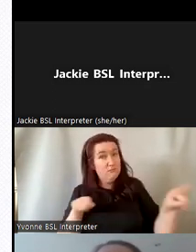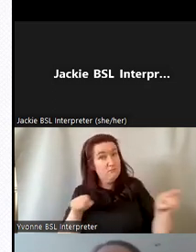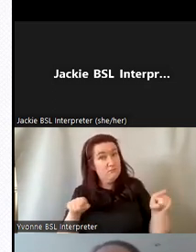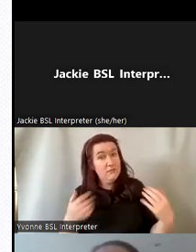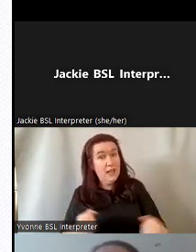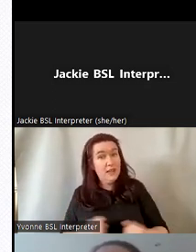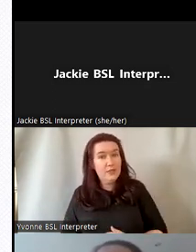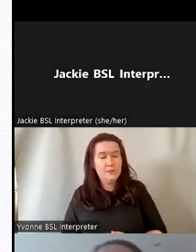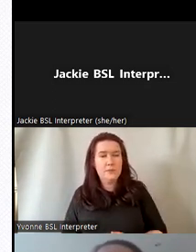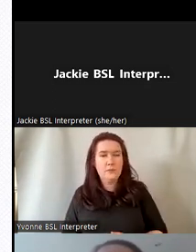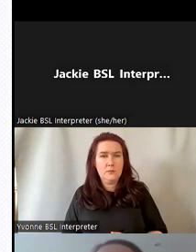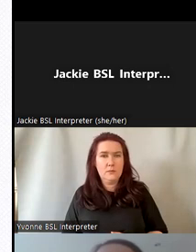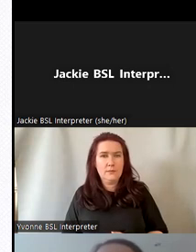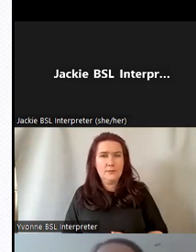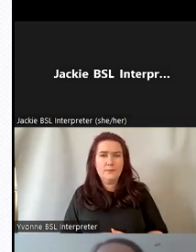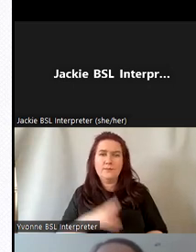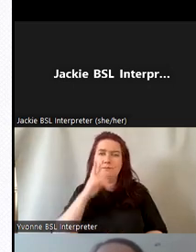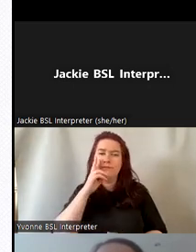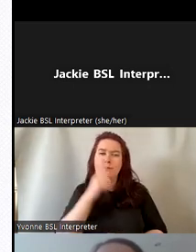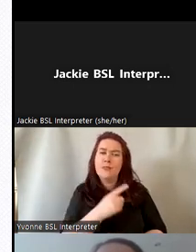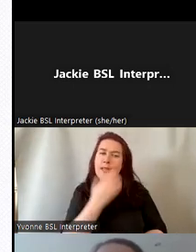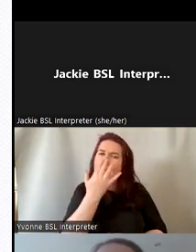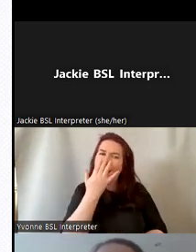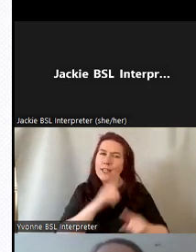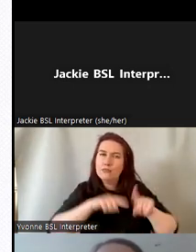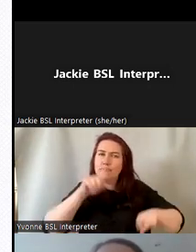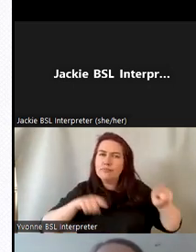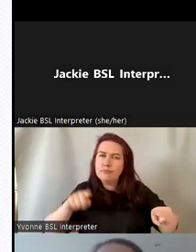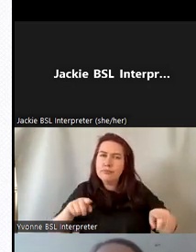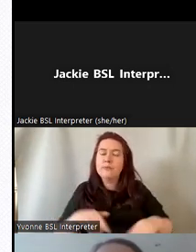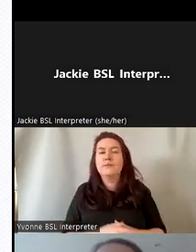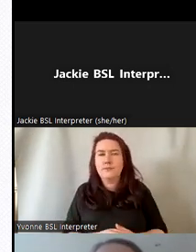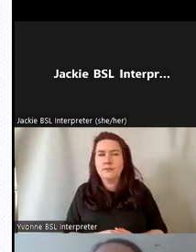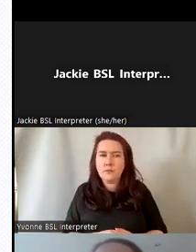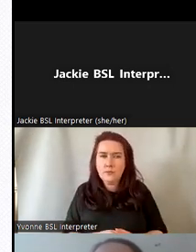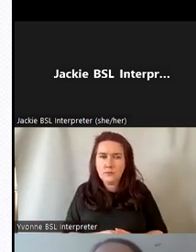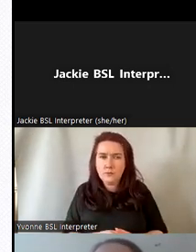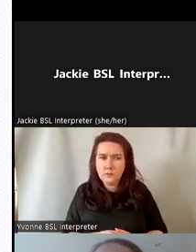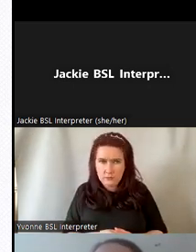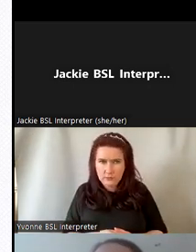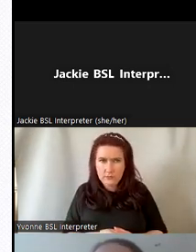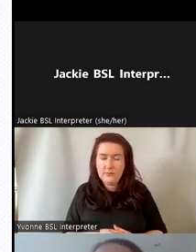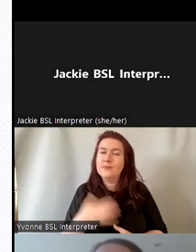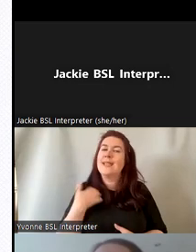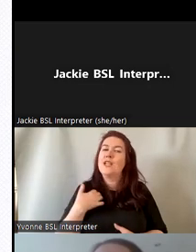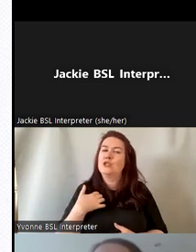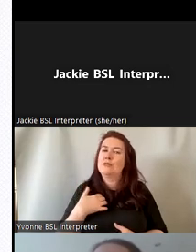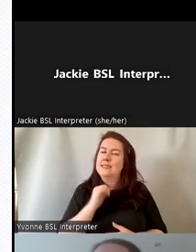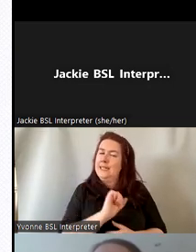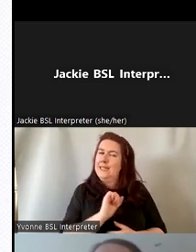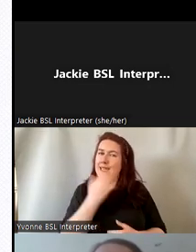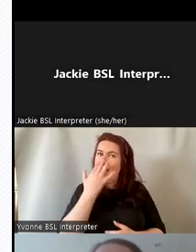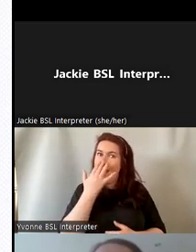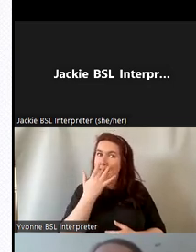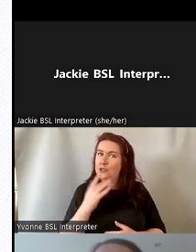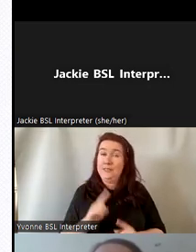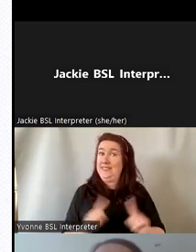that just gives you a little bit of a breakdown of our of our volunteers and interestingly the age profile of these volunteers is very